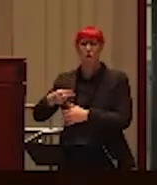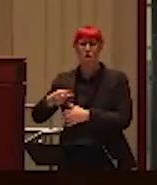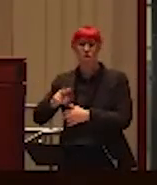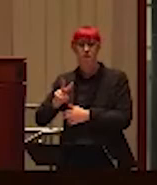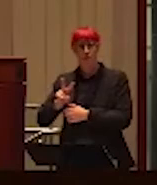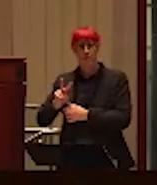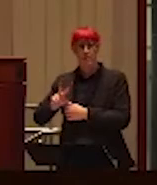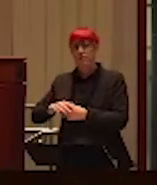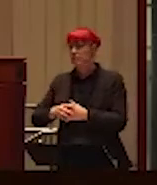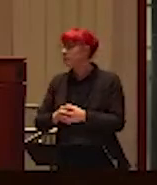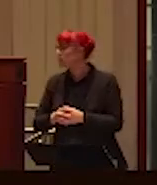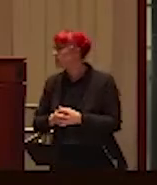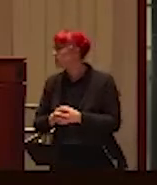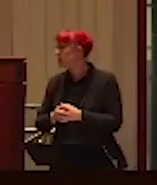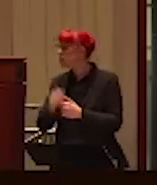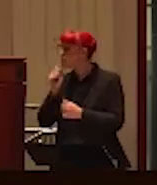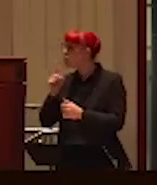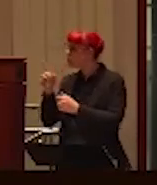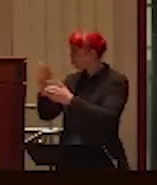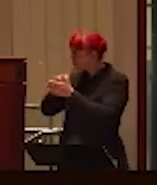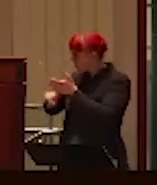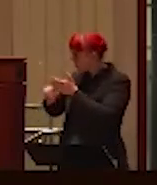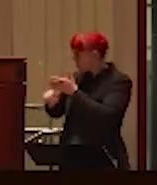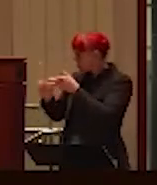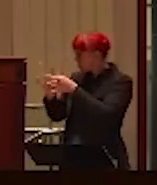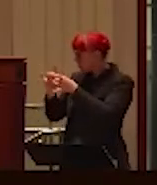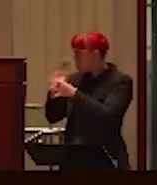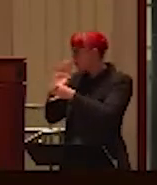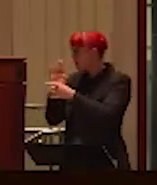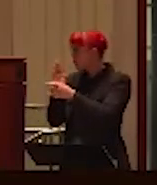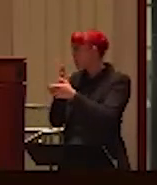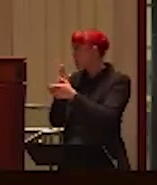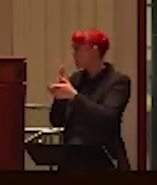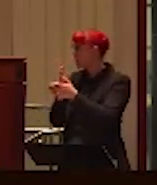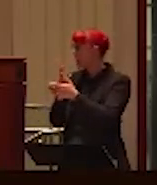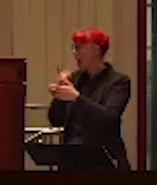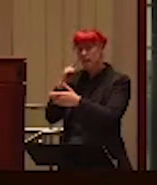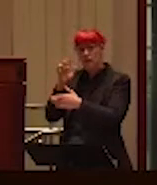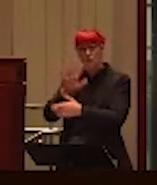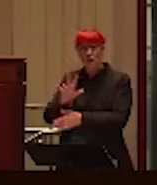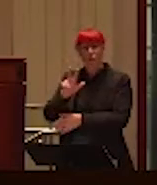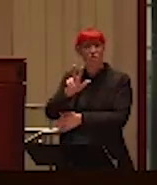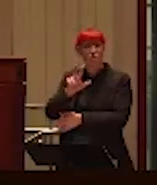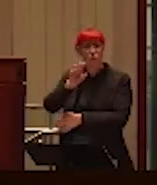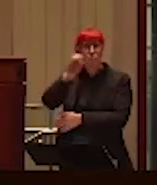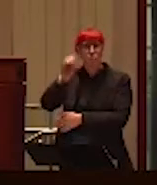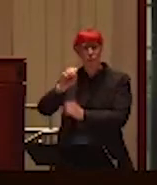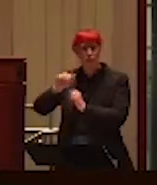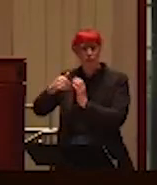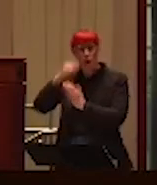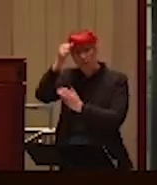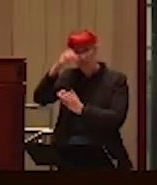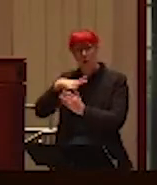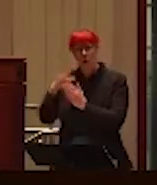this comes up in some of the research that you're going to talk about. But, there's somewhere in the neighborhood of about 3% of men report having